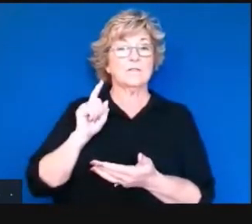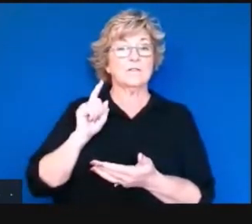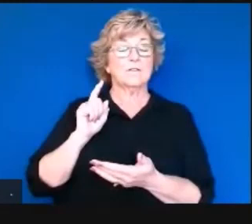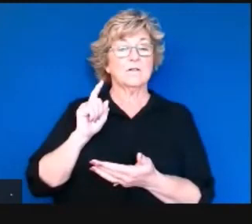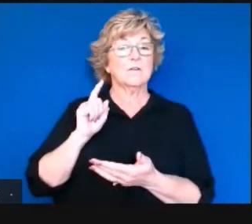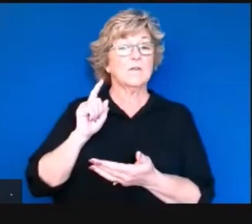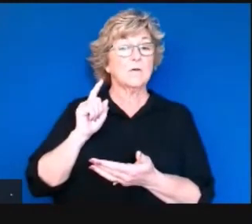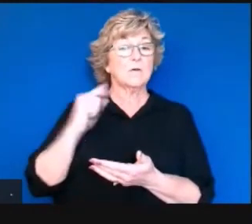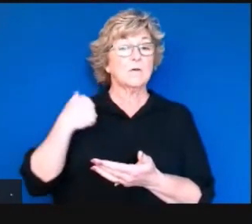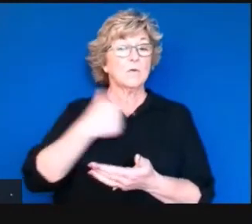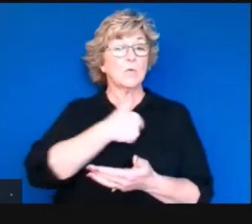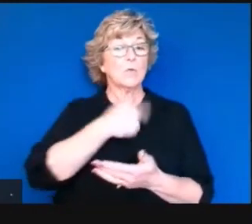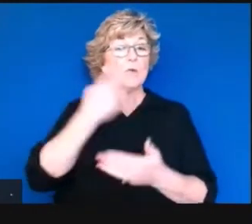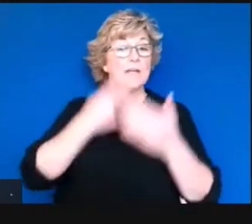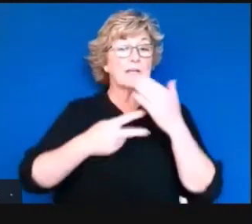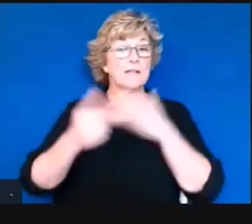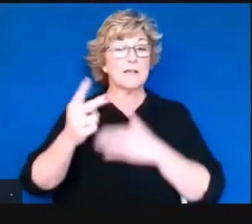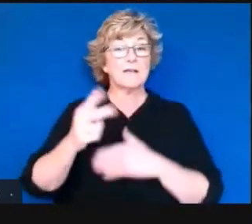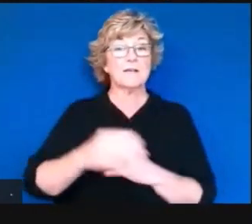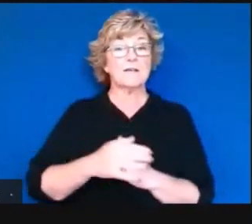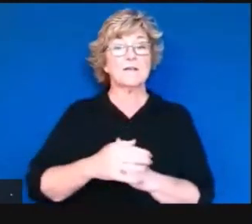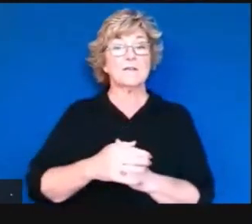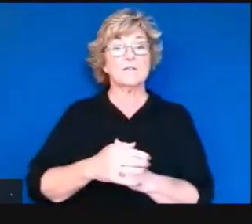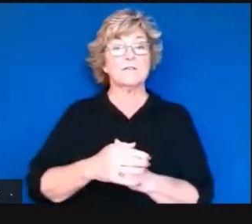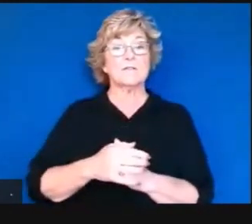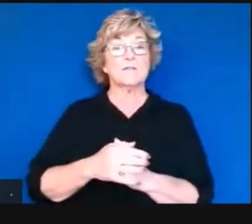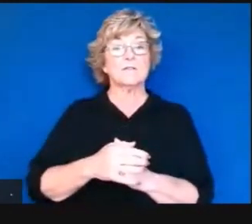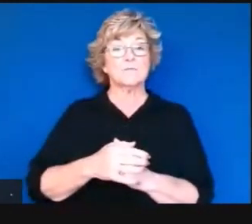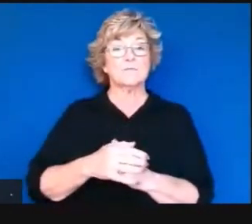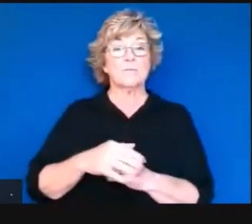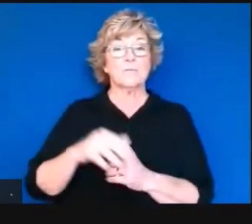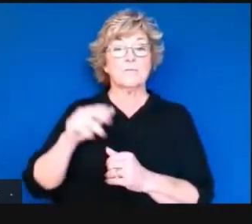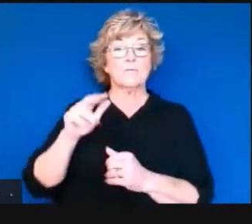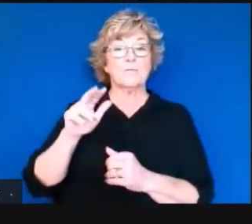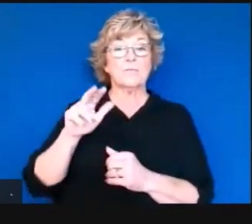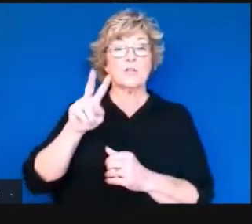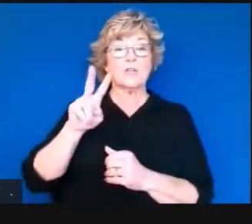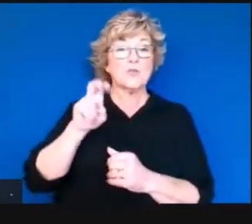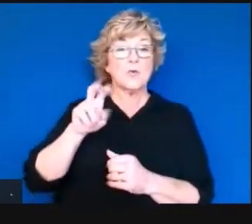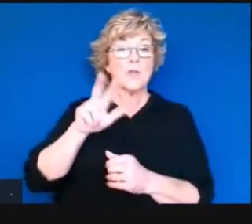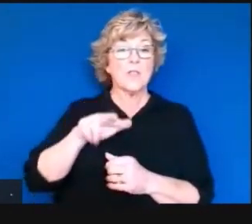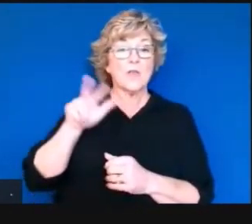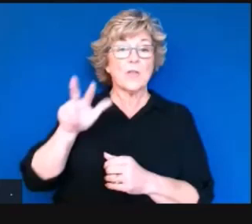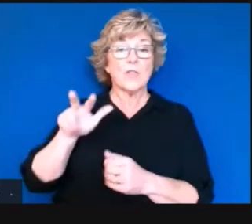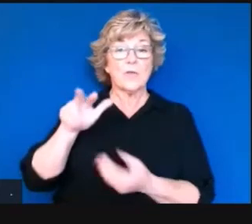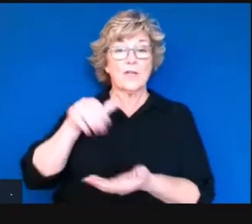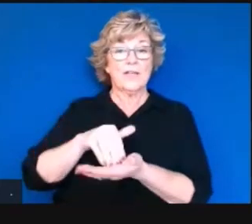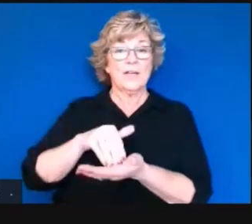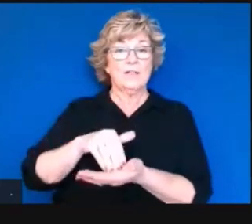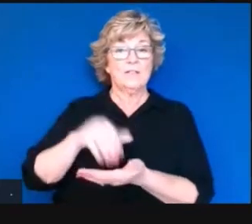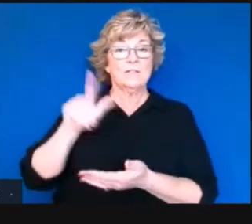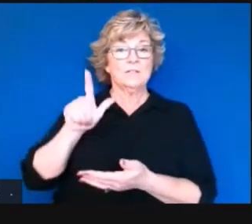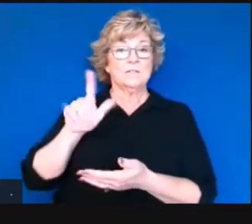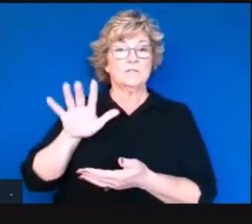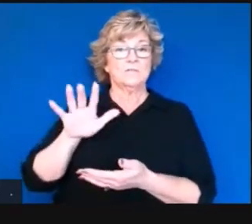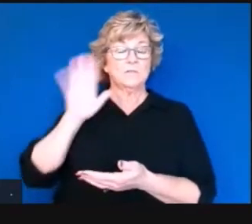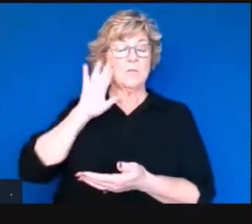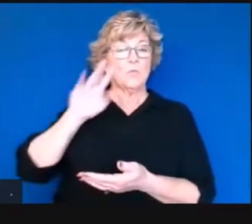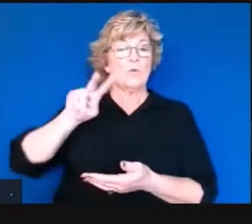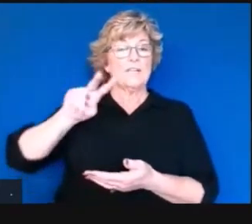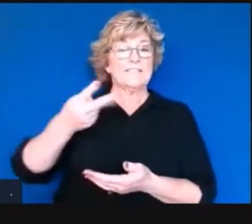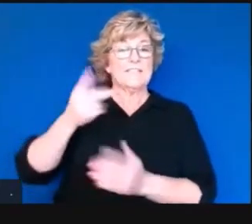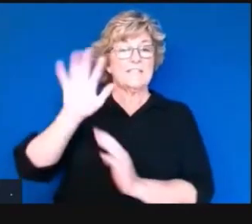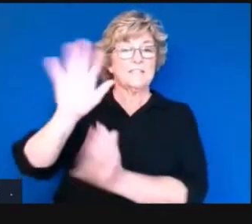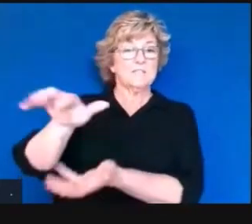purposes, the 233,025, the 233,000 that we anticipate arriving this week,